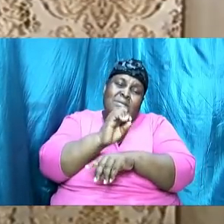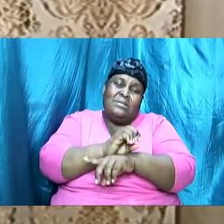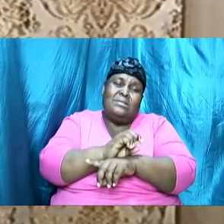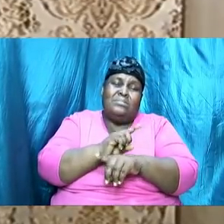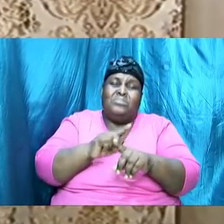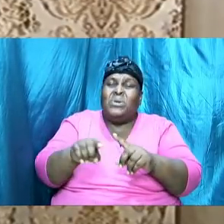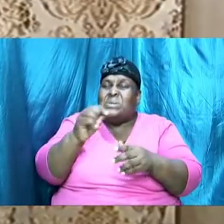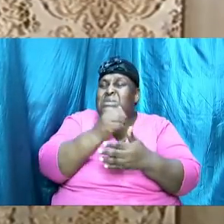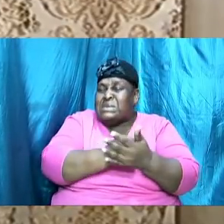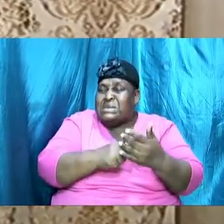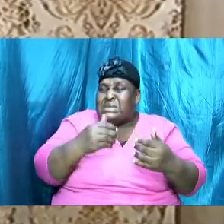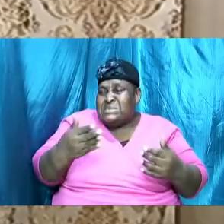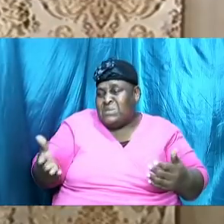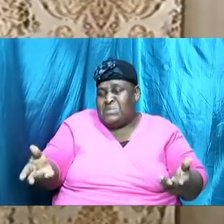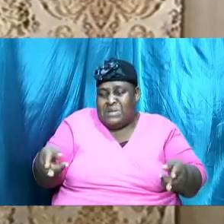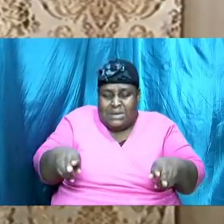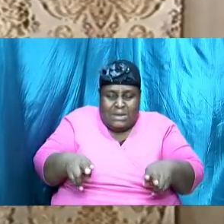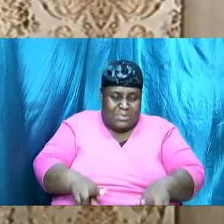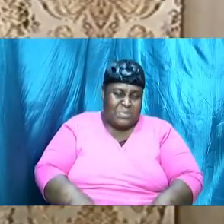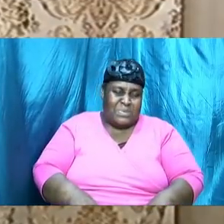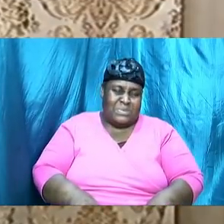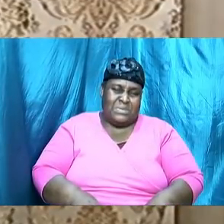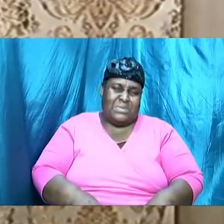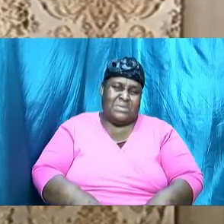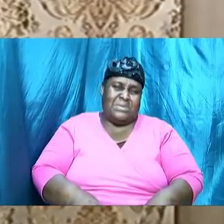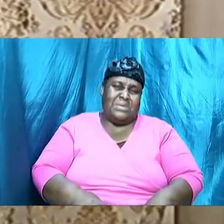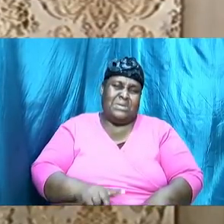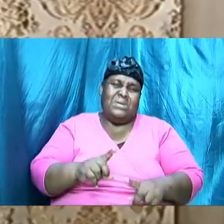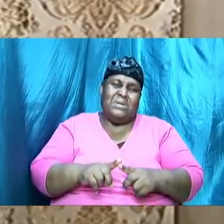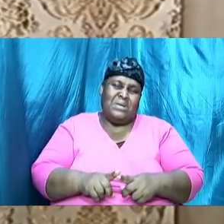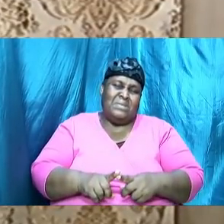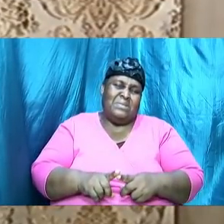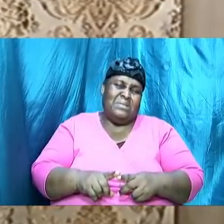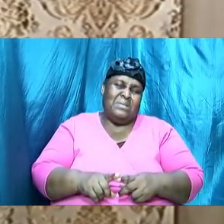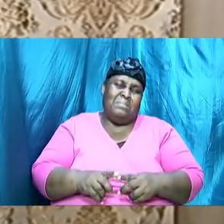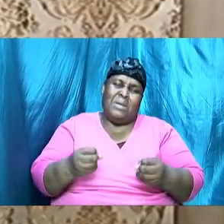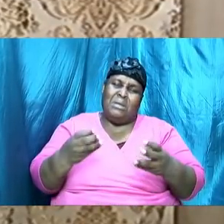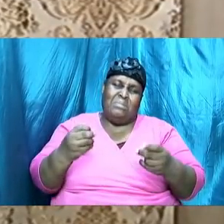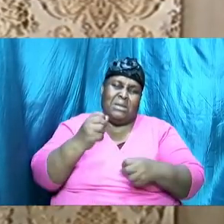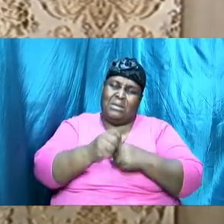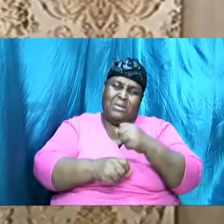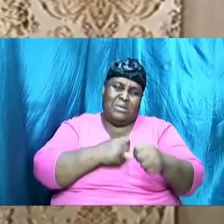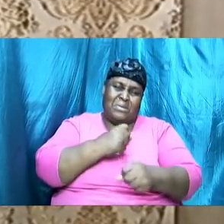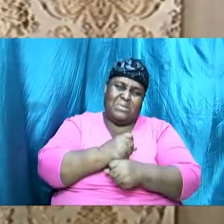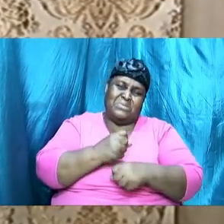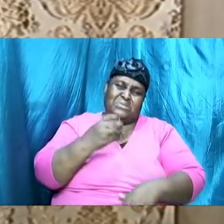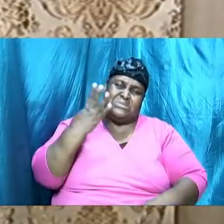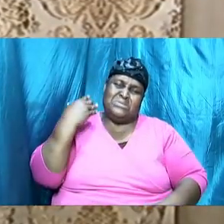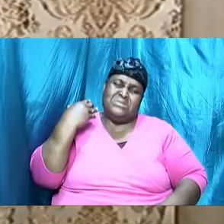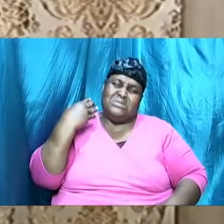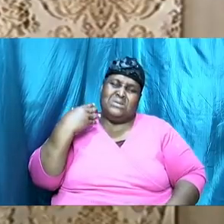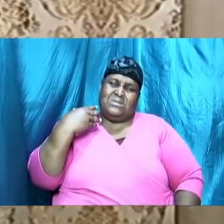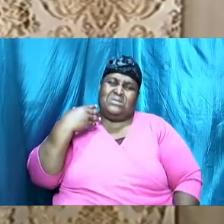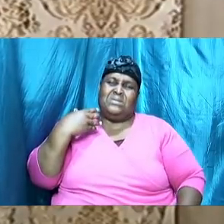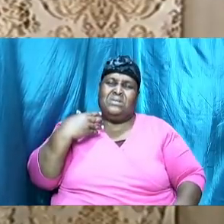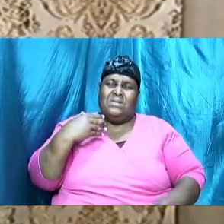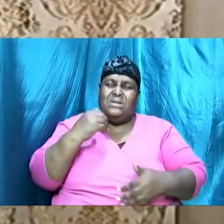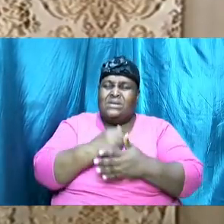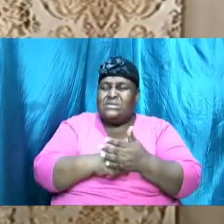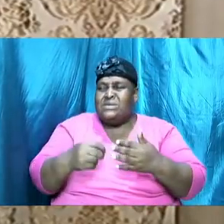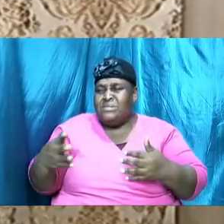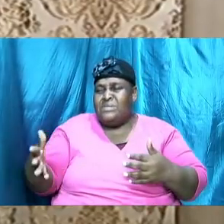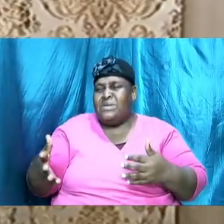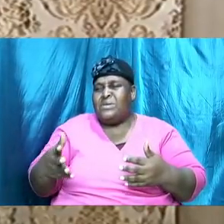happened after a number of years something that I want us to